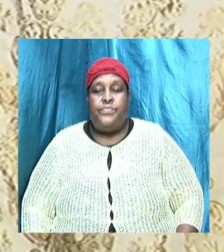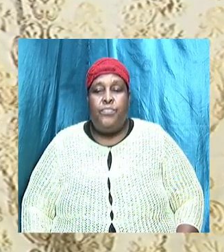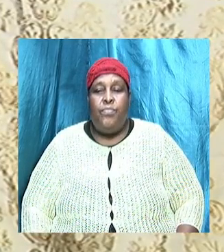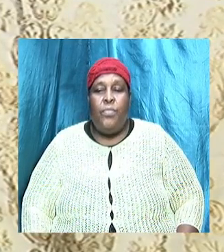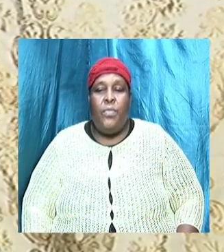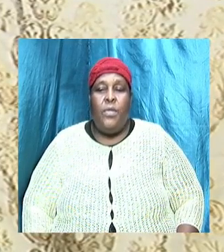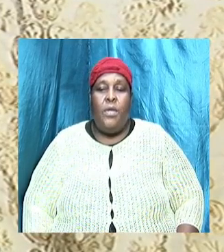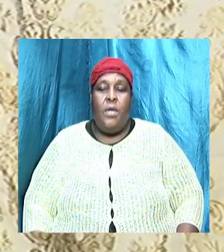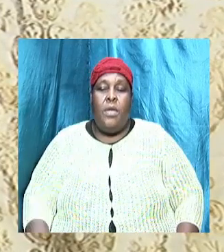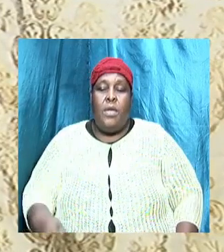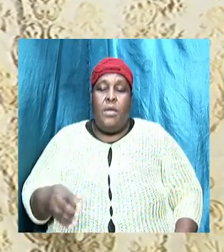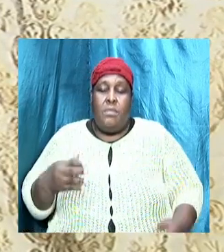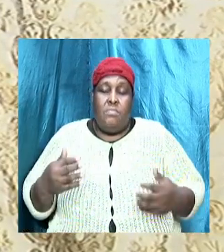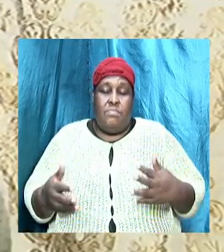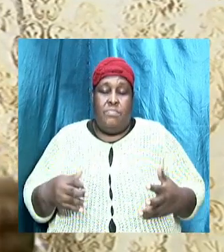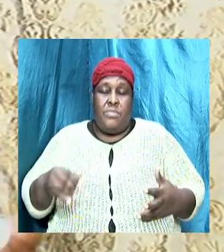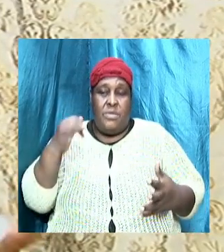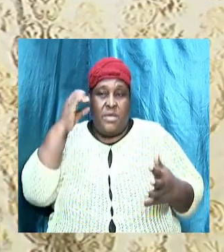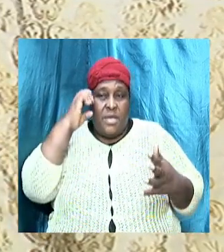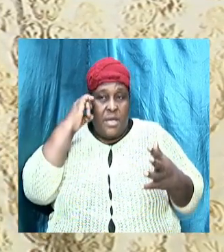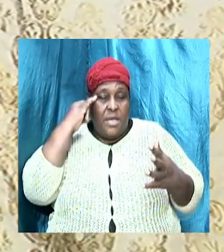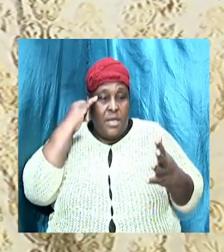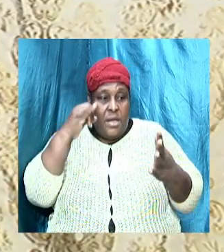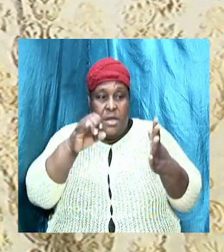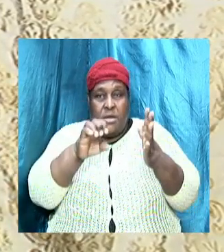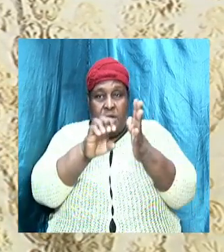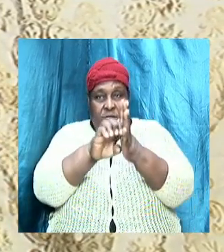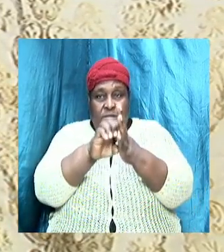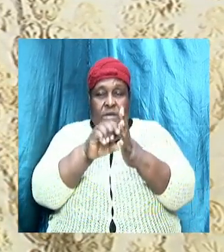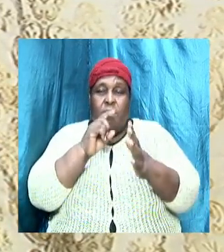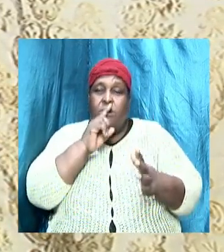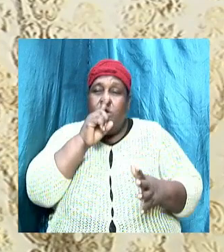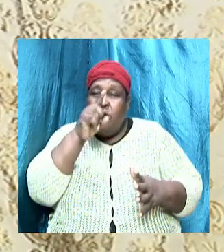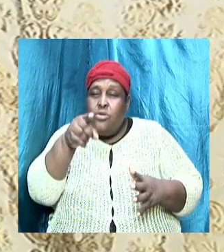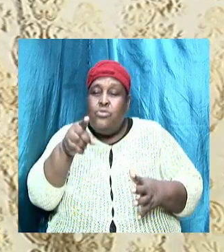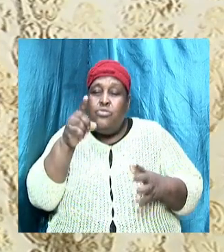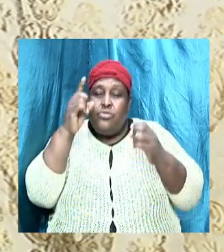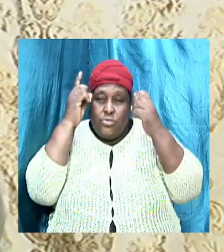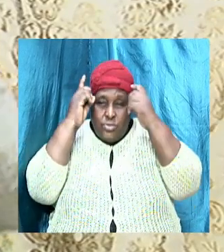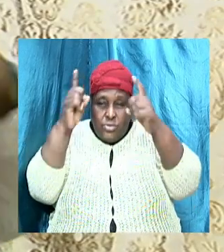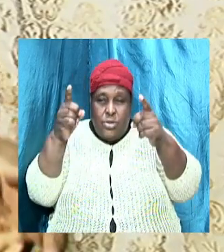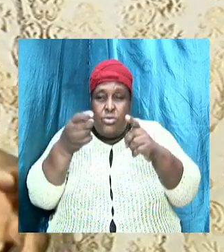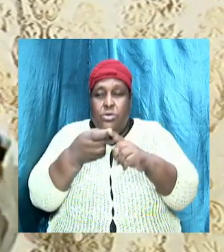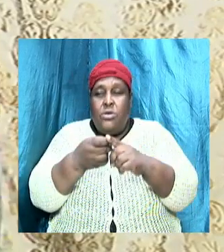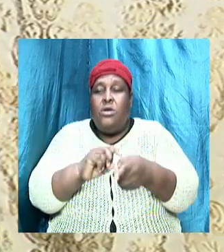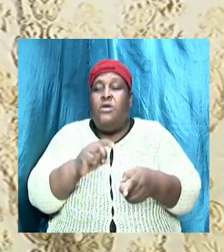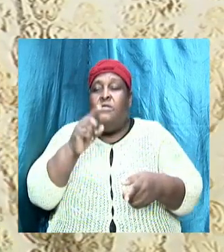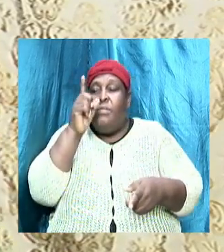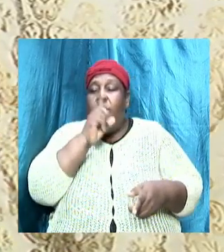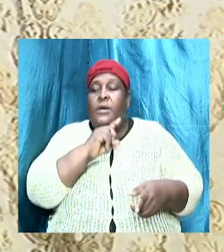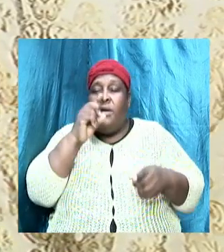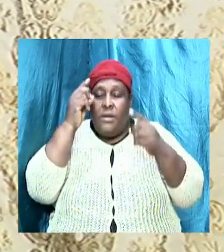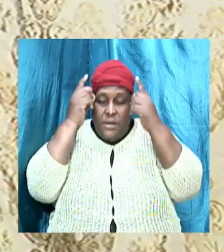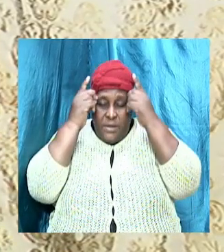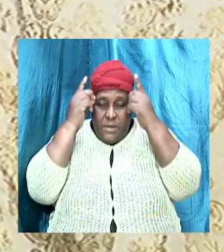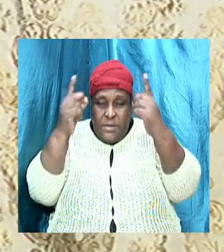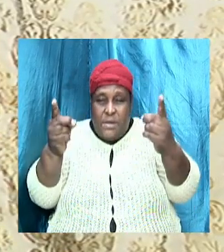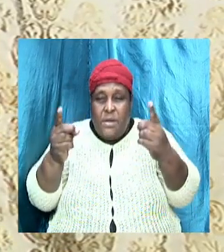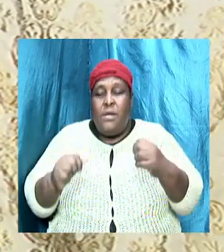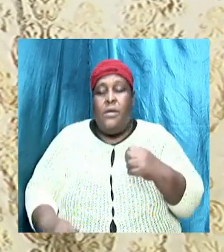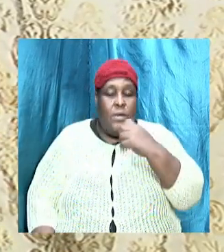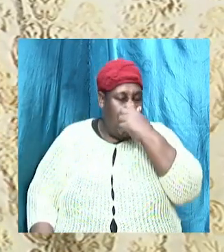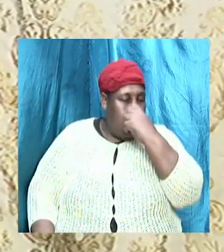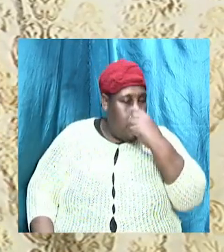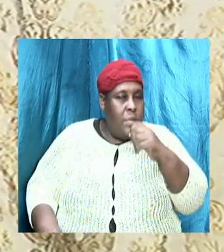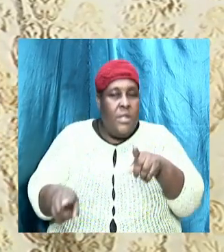identify, you know, true doctrine from false doctrine. Or sound doctrine from false doctrine. You know,